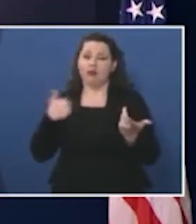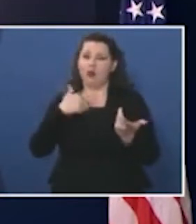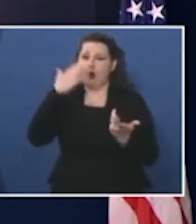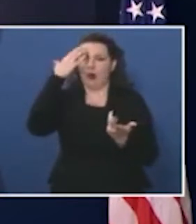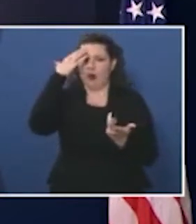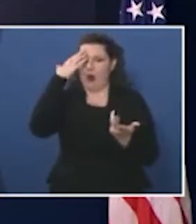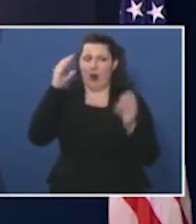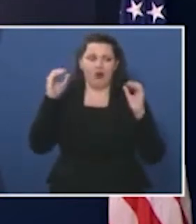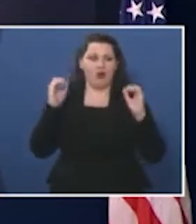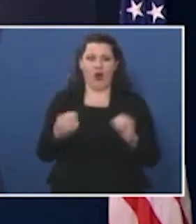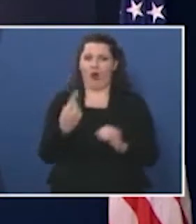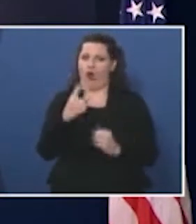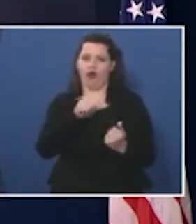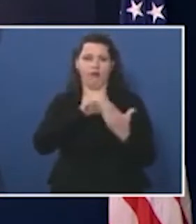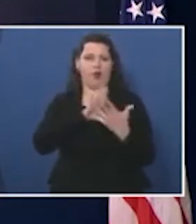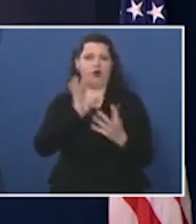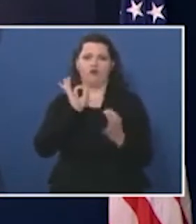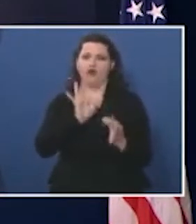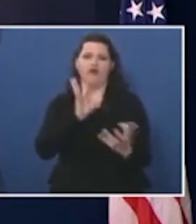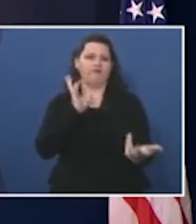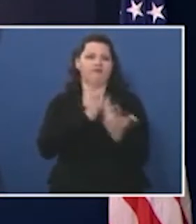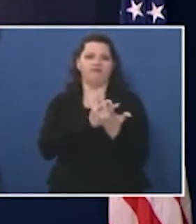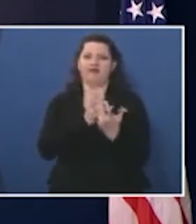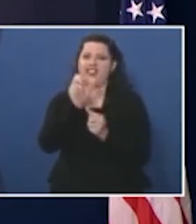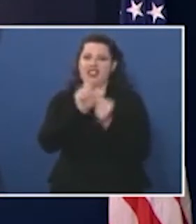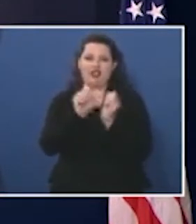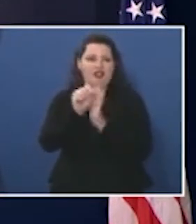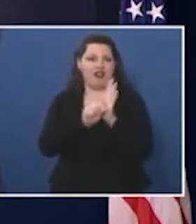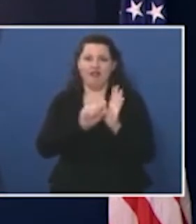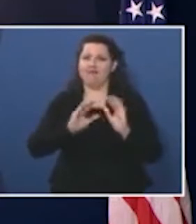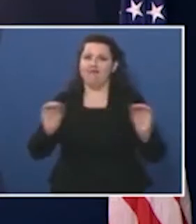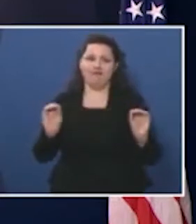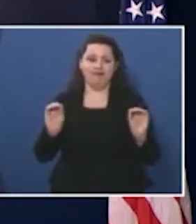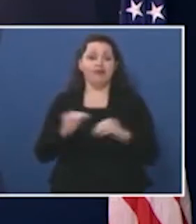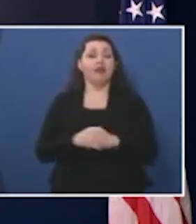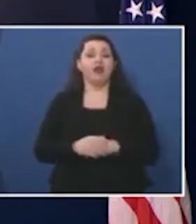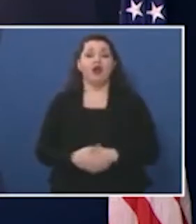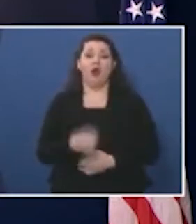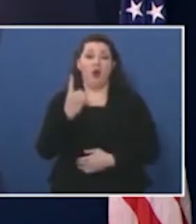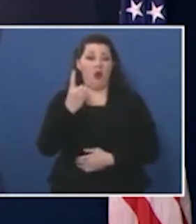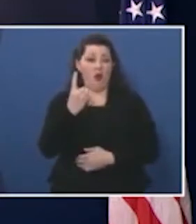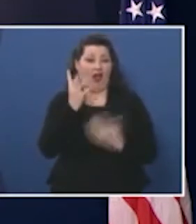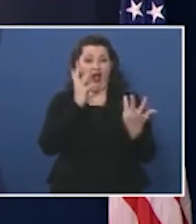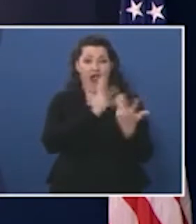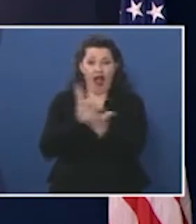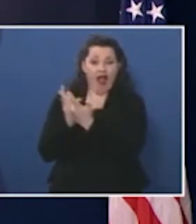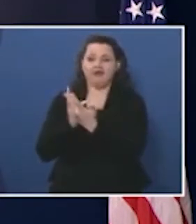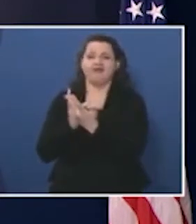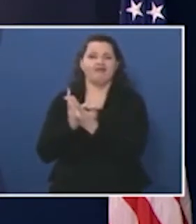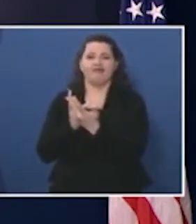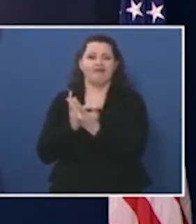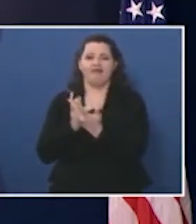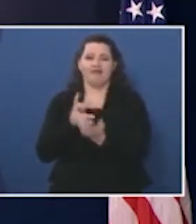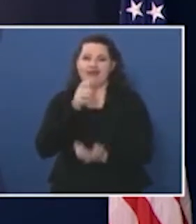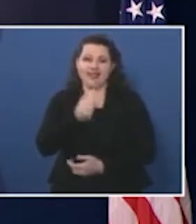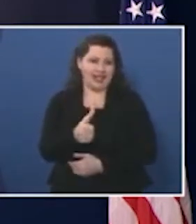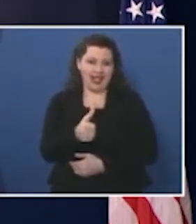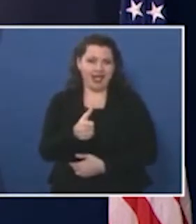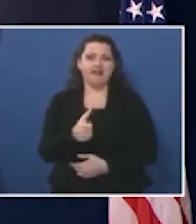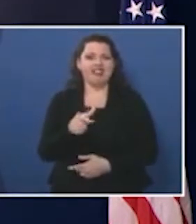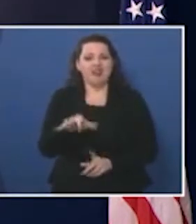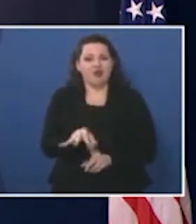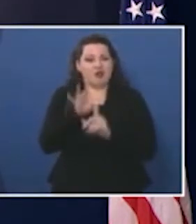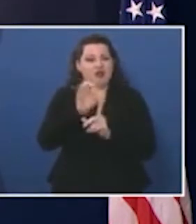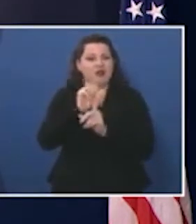universal approach that works perfectly for every state in fact a one-size approach is not the best way to tackle unique circumstances